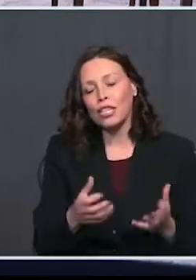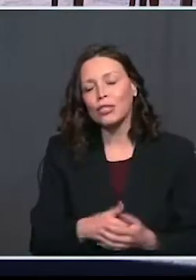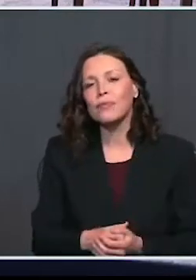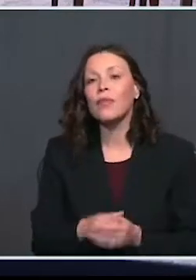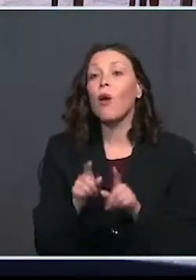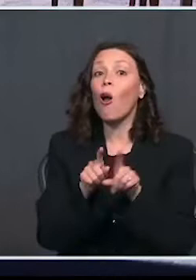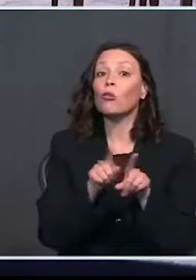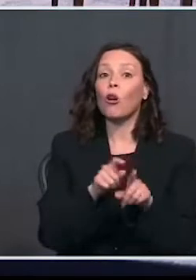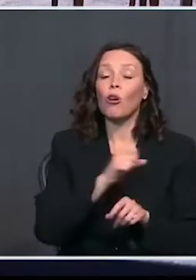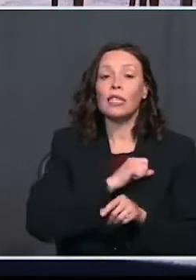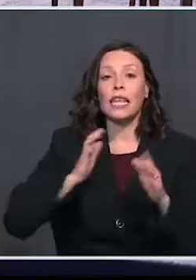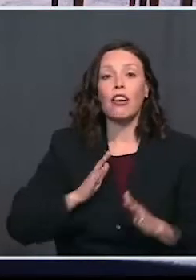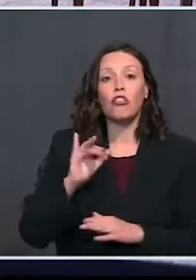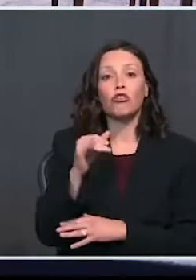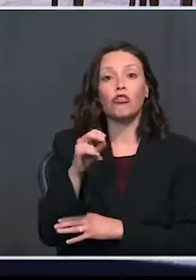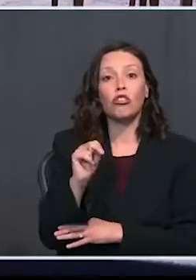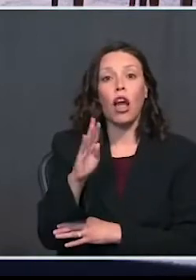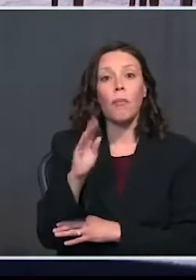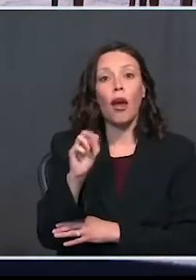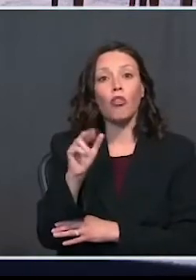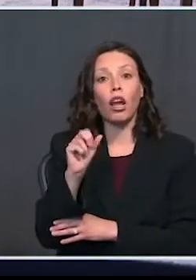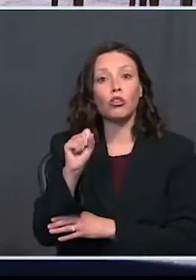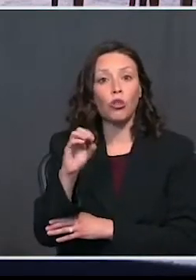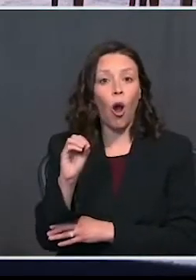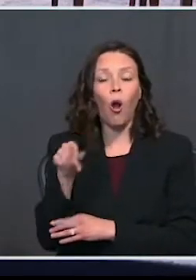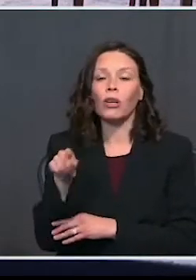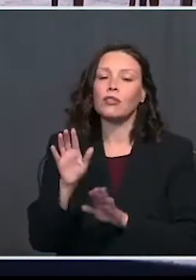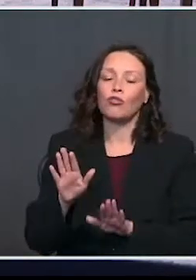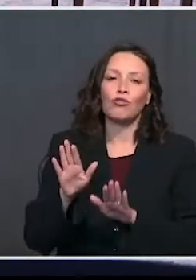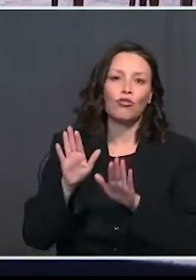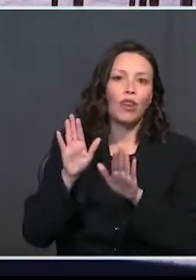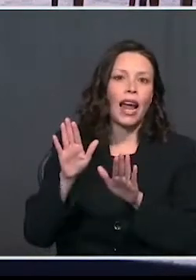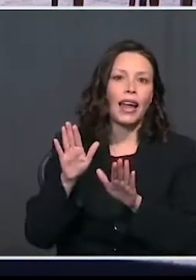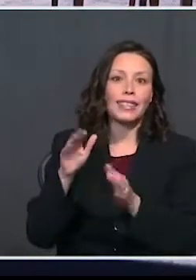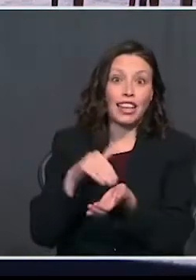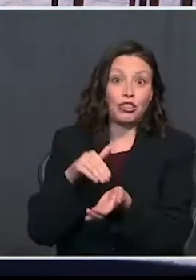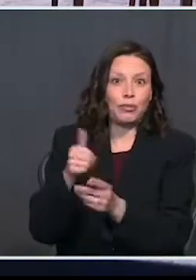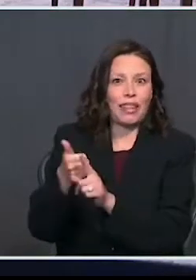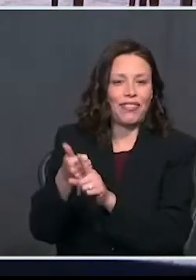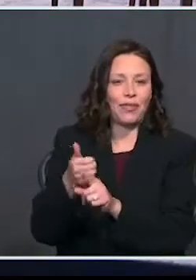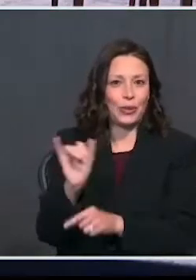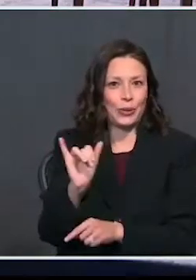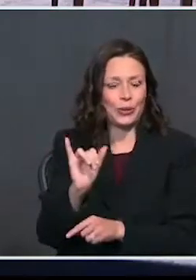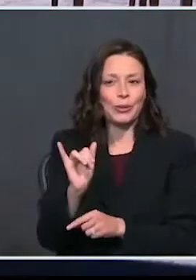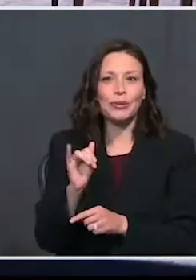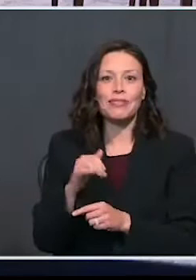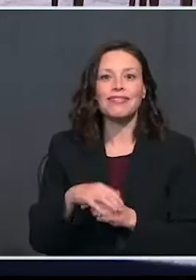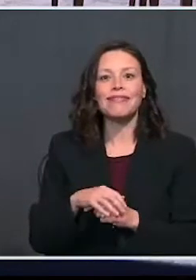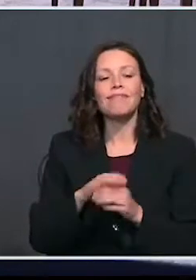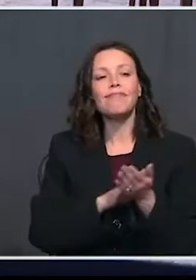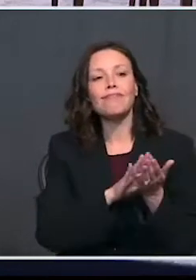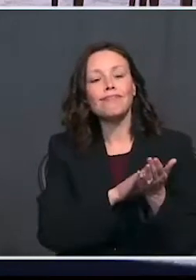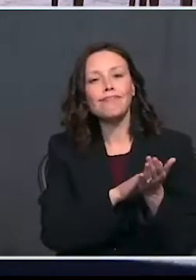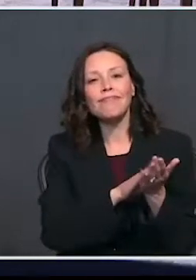As well as Senator John Barrasso, who is a fantastic doctor also, by the way, I have to say.